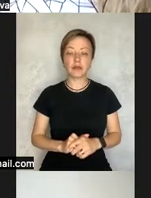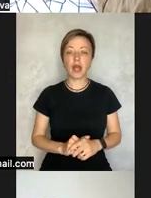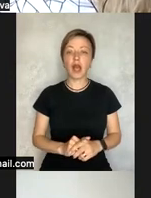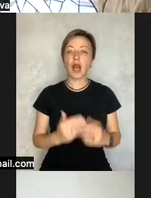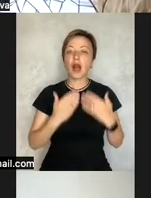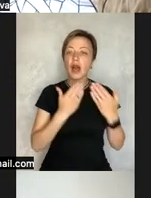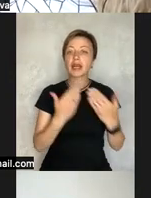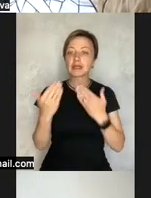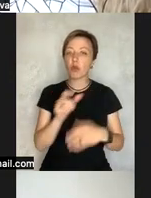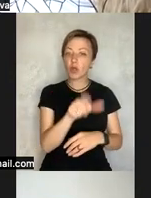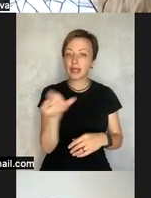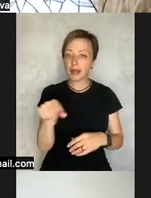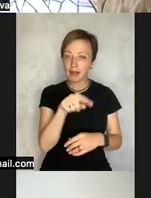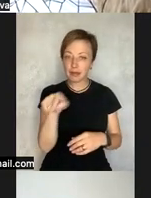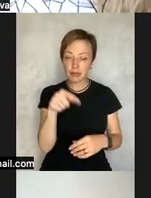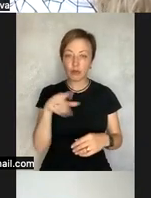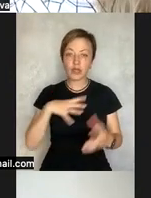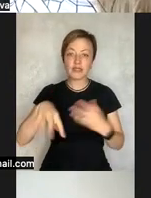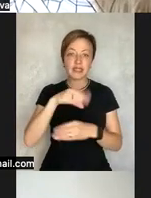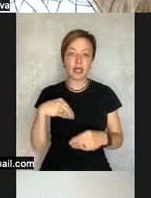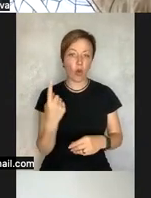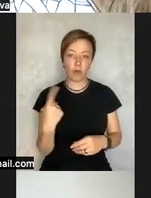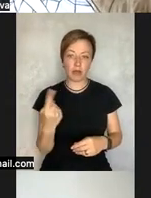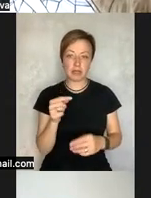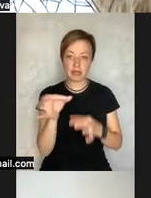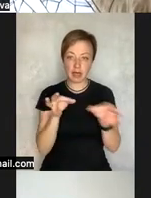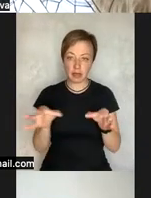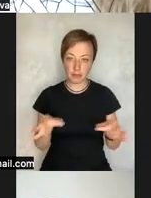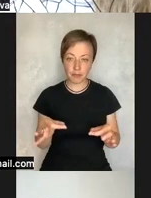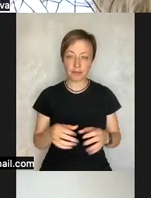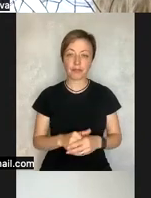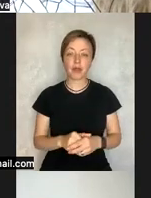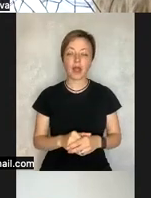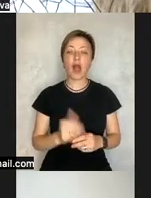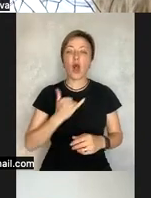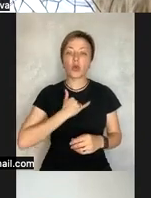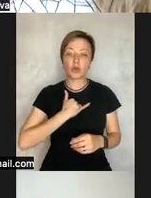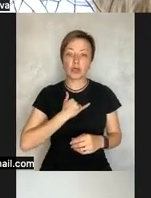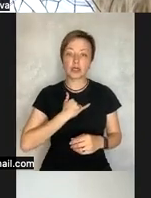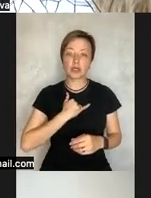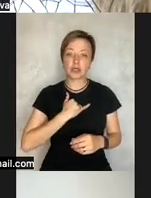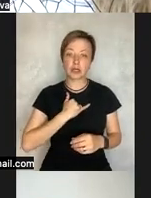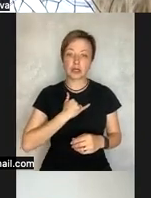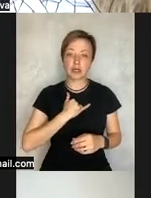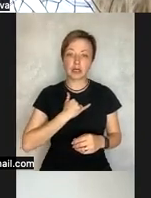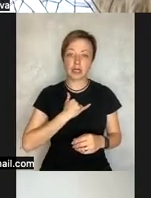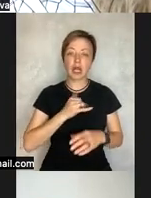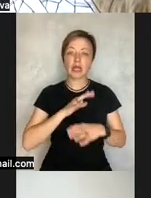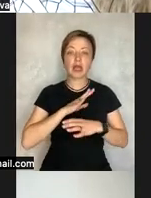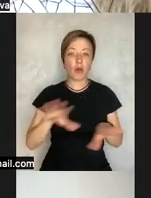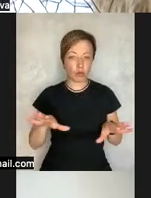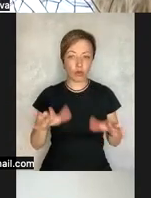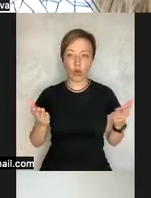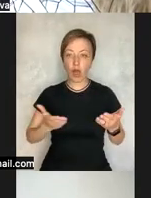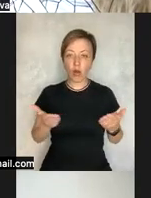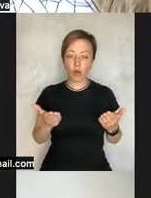cannot do this caitlin can you help me our respondents come from different regions of the country on the